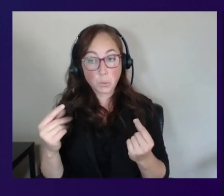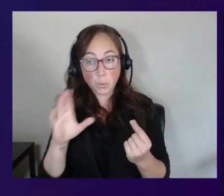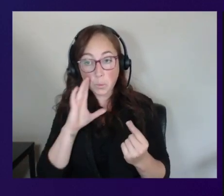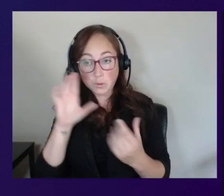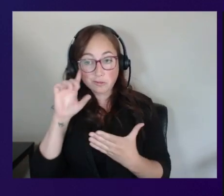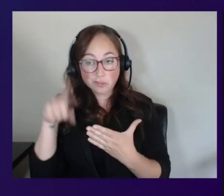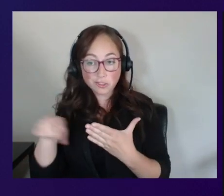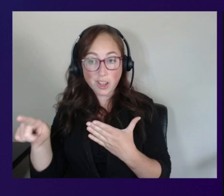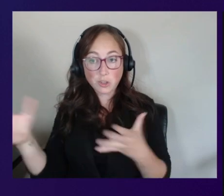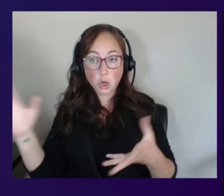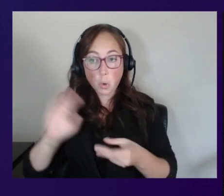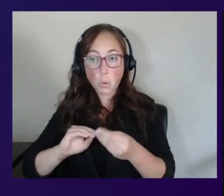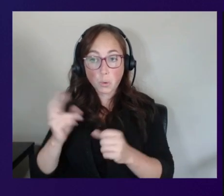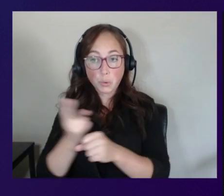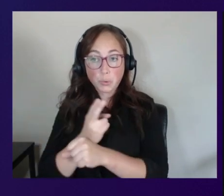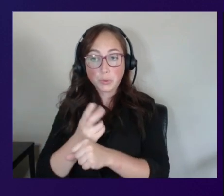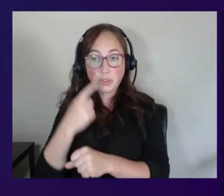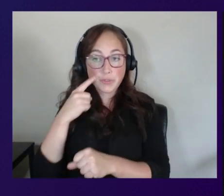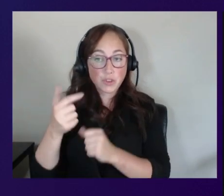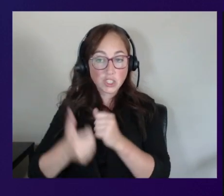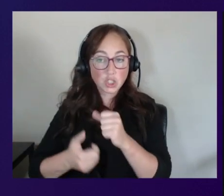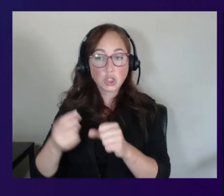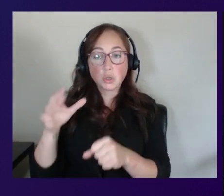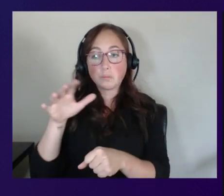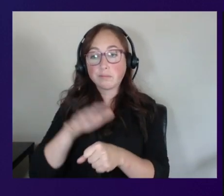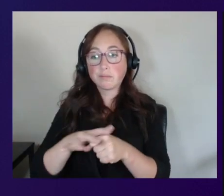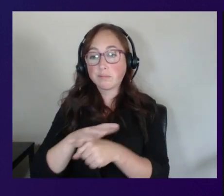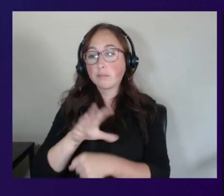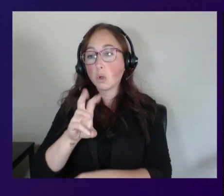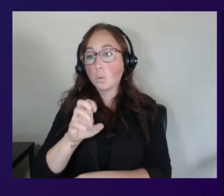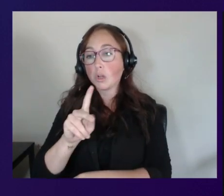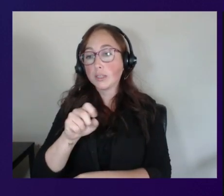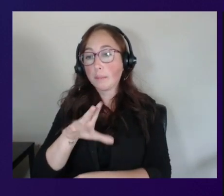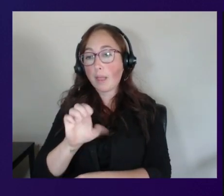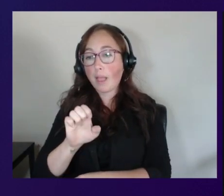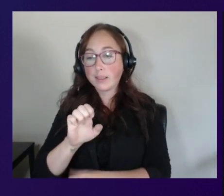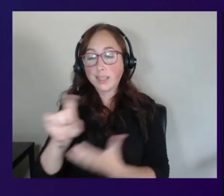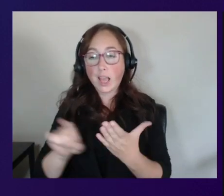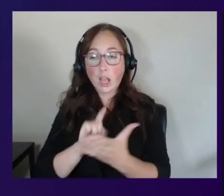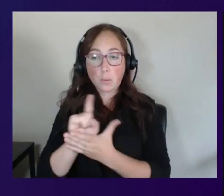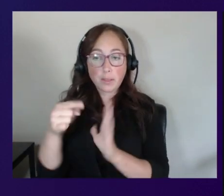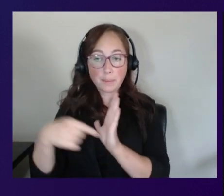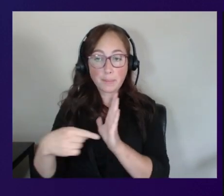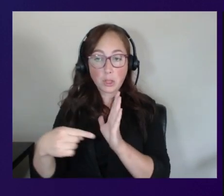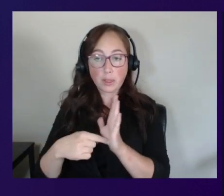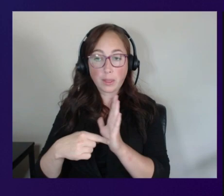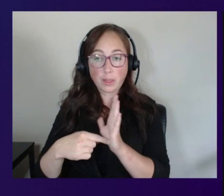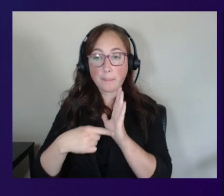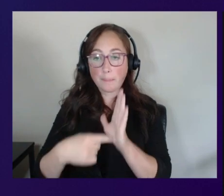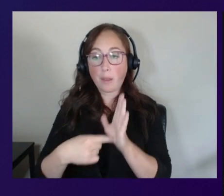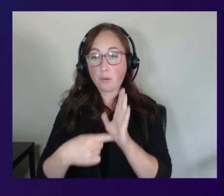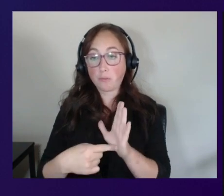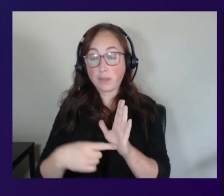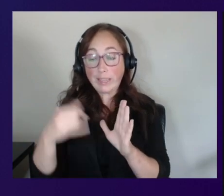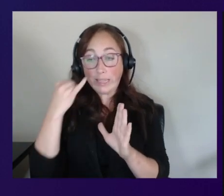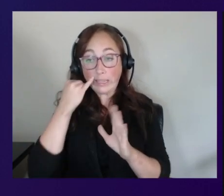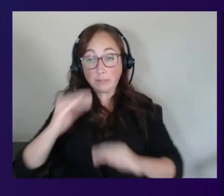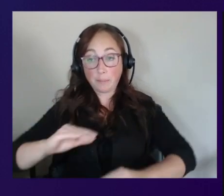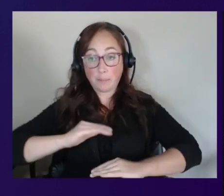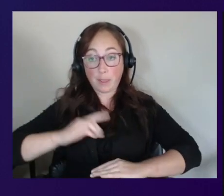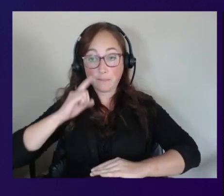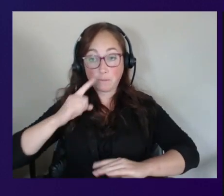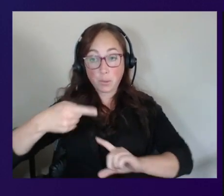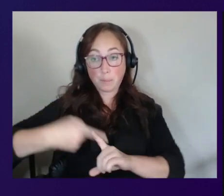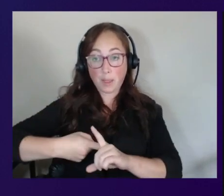usage for each workspace that's on an hourly billing model if the workspace has met that usage threshold for the month it'll actually